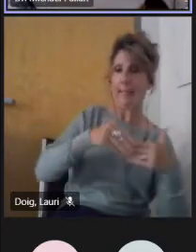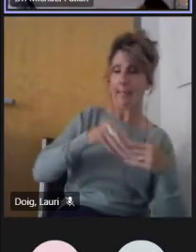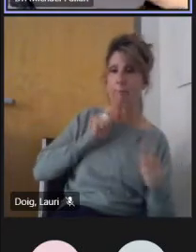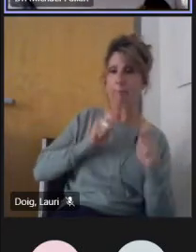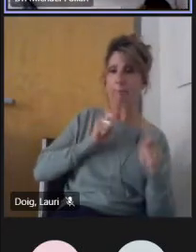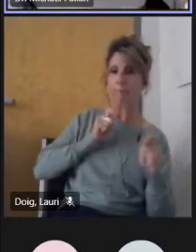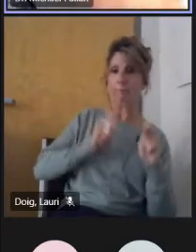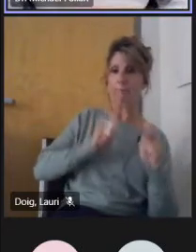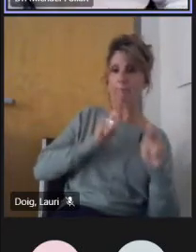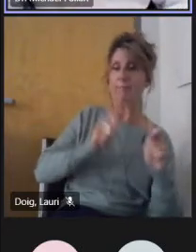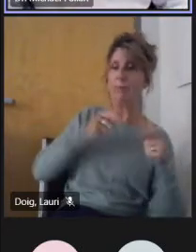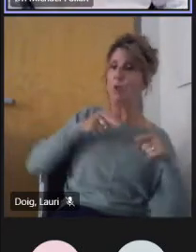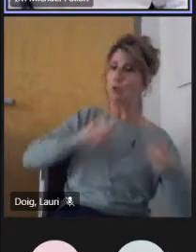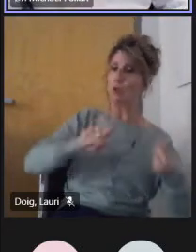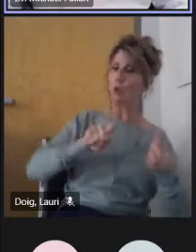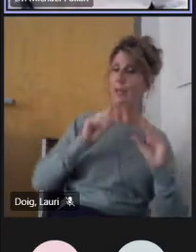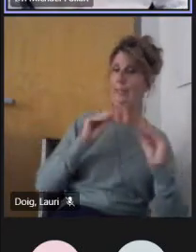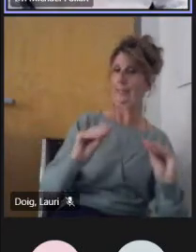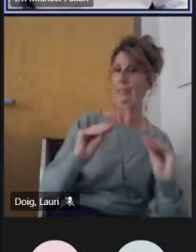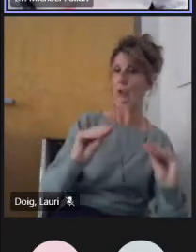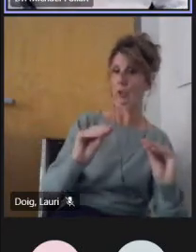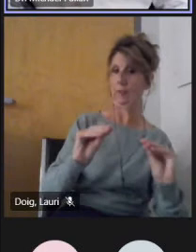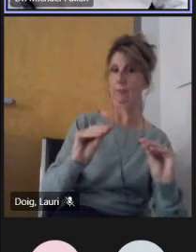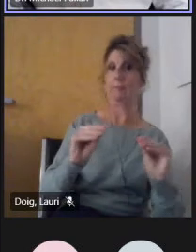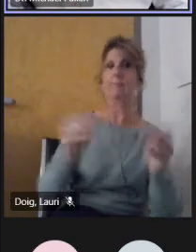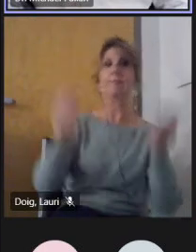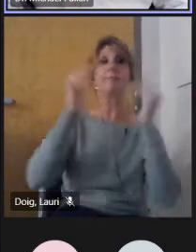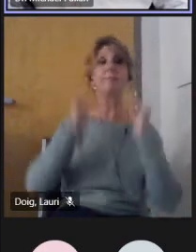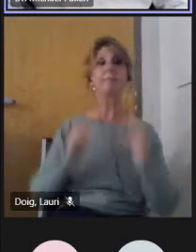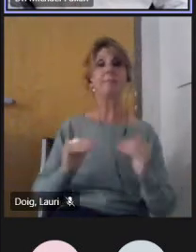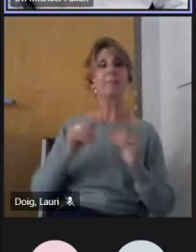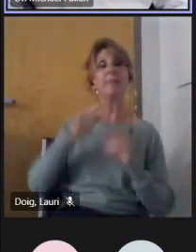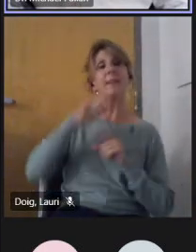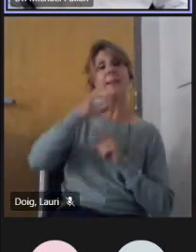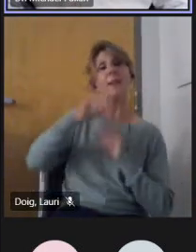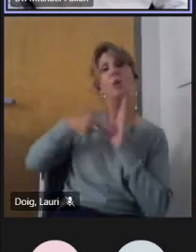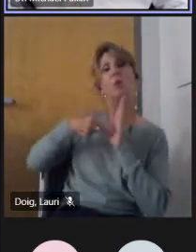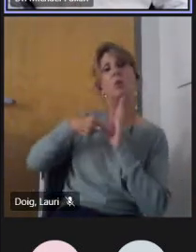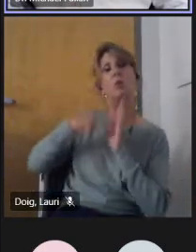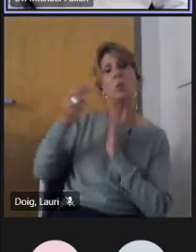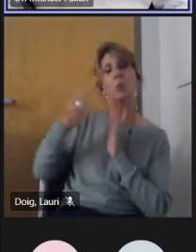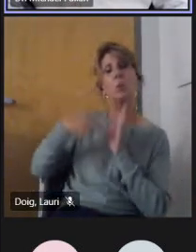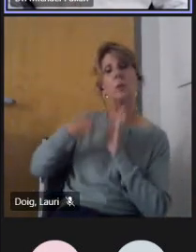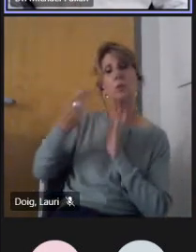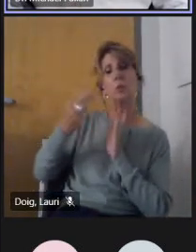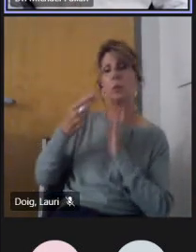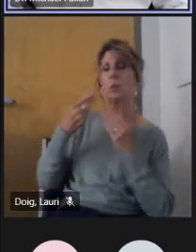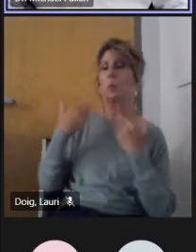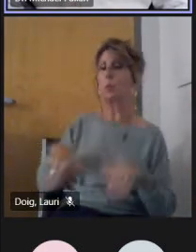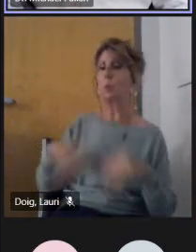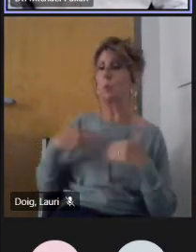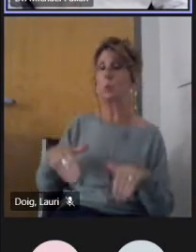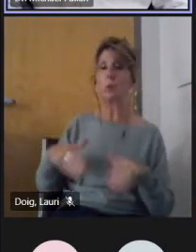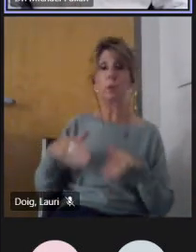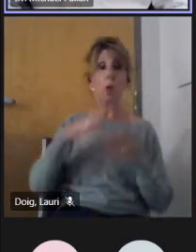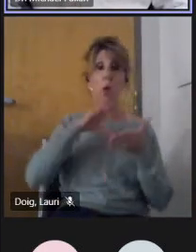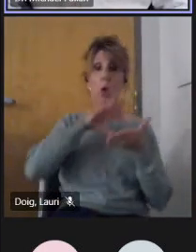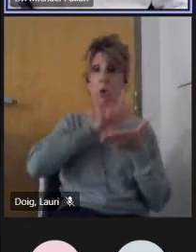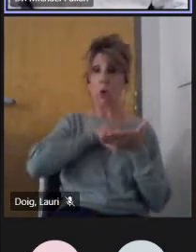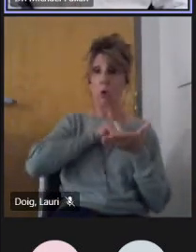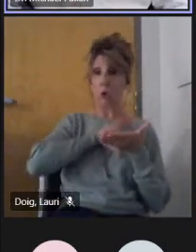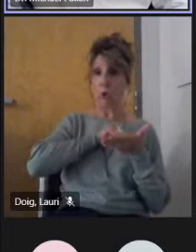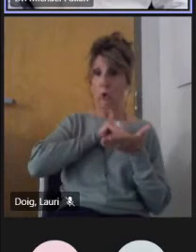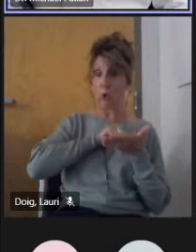truths. I guess they're not my truths, although I'm the one that's emphasizing context, that all good learning takes place in